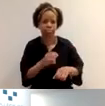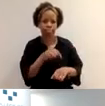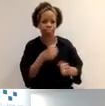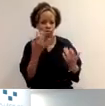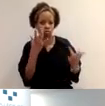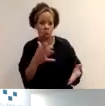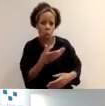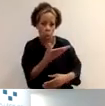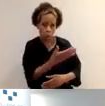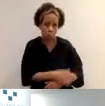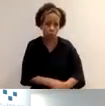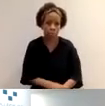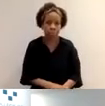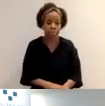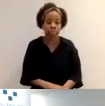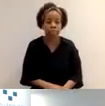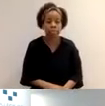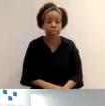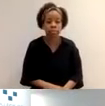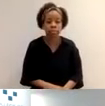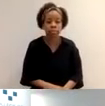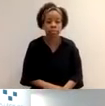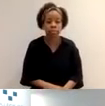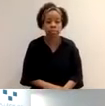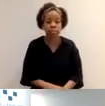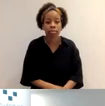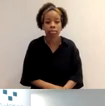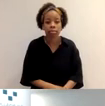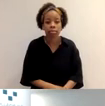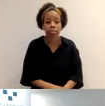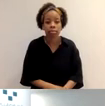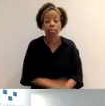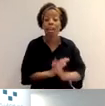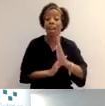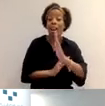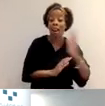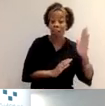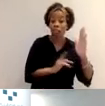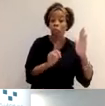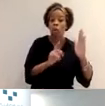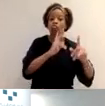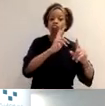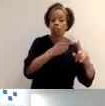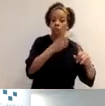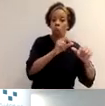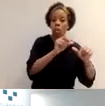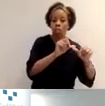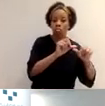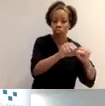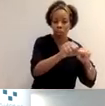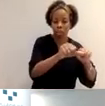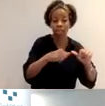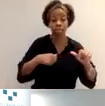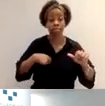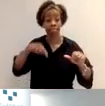have the renewal process on the left and then if we just move onto the diagram to the right, you will see, um, the CBD process runs